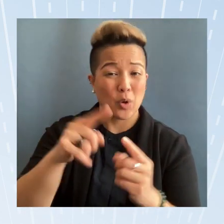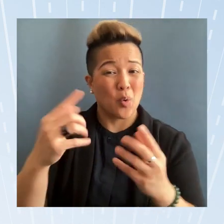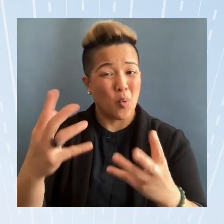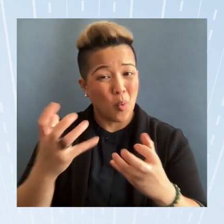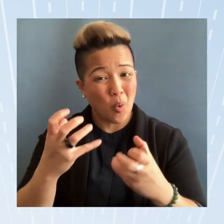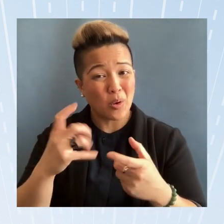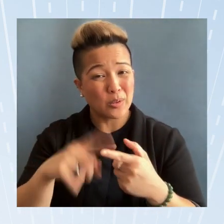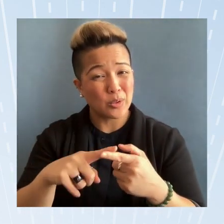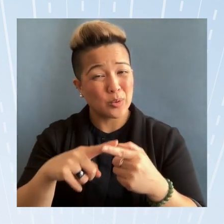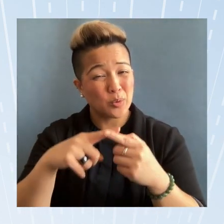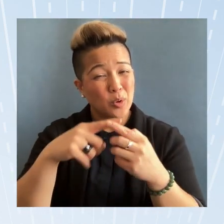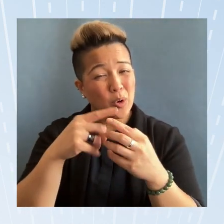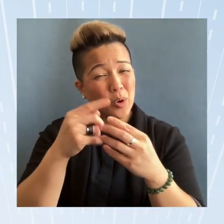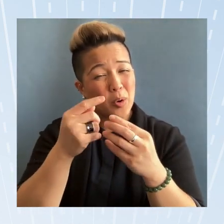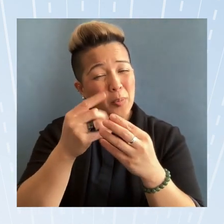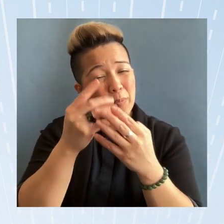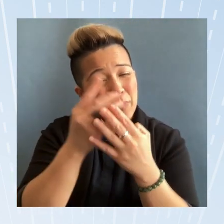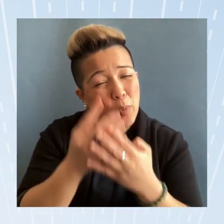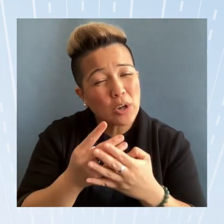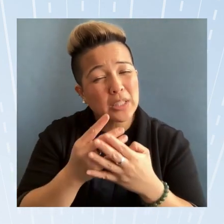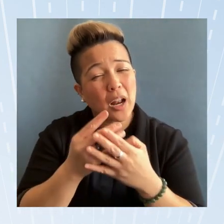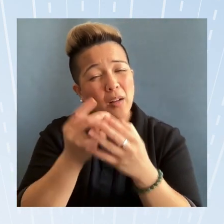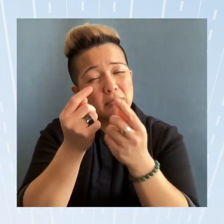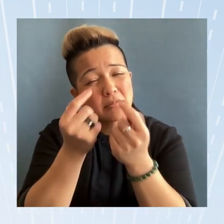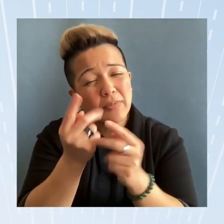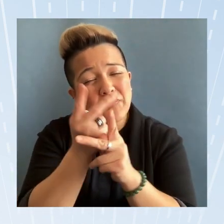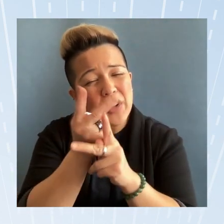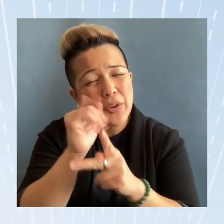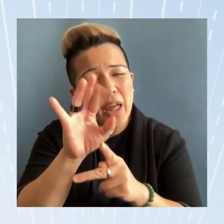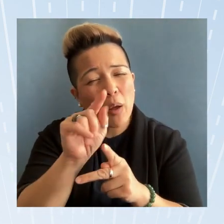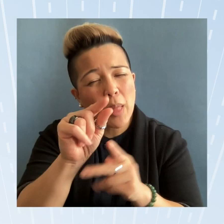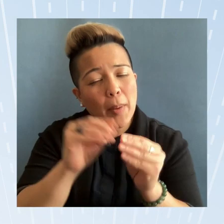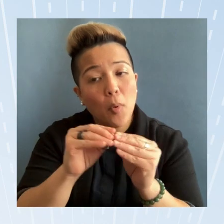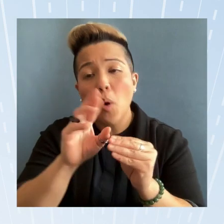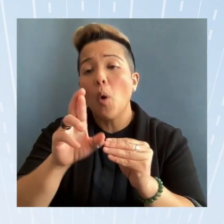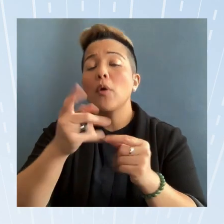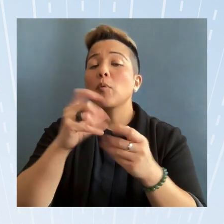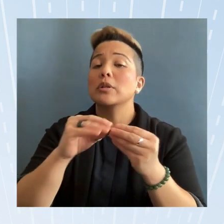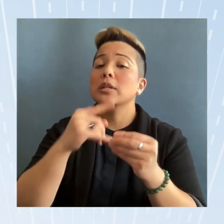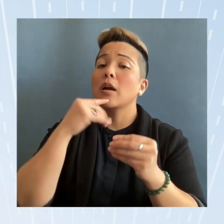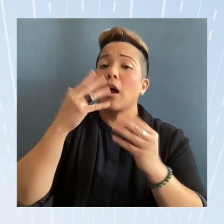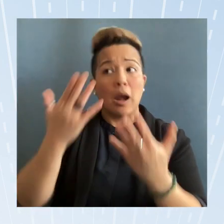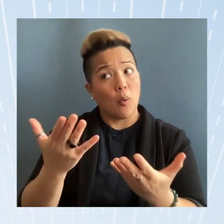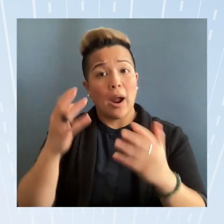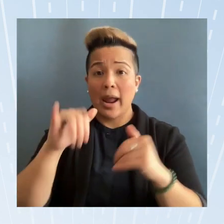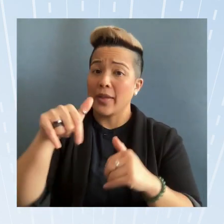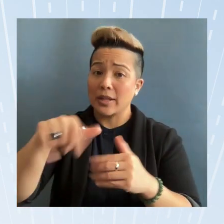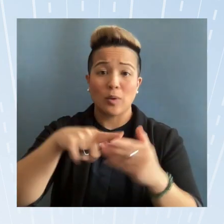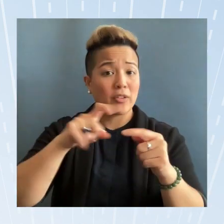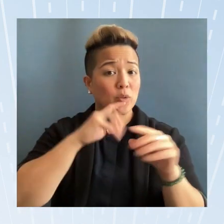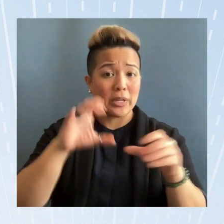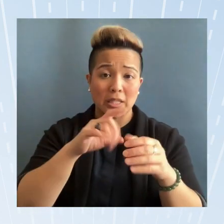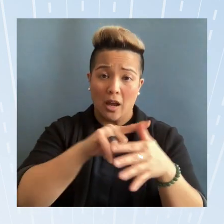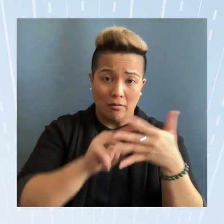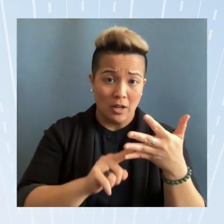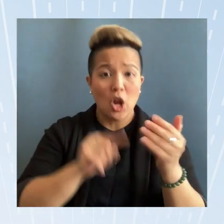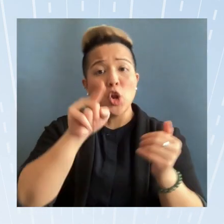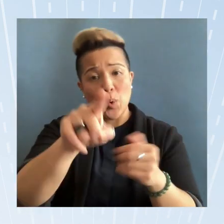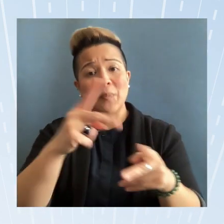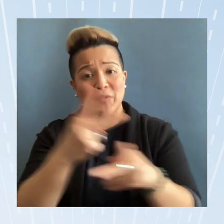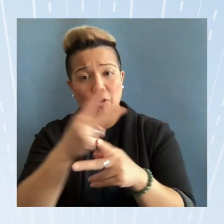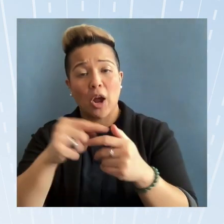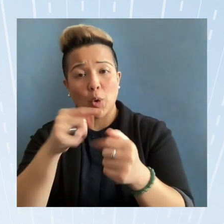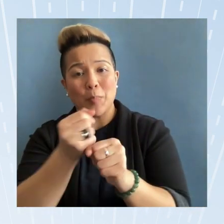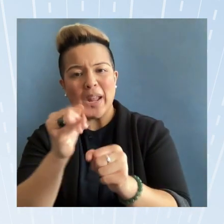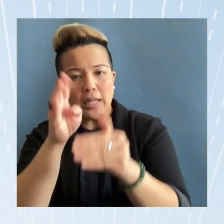parse that out a little more or if you want to just like say hey this is what needs to be done you figure out how to make it